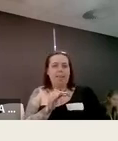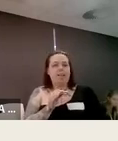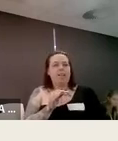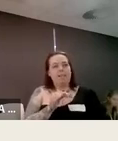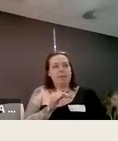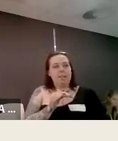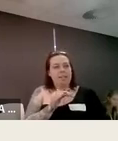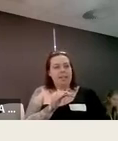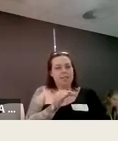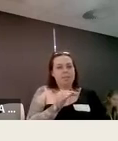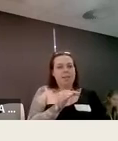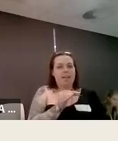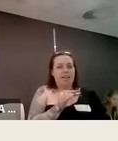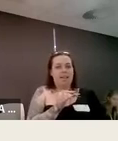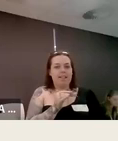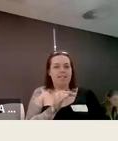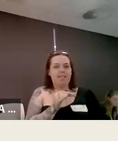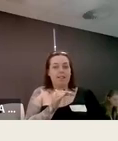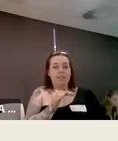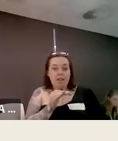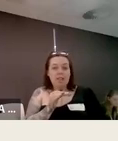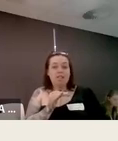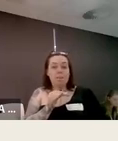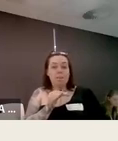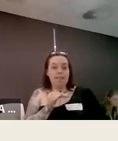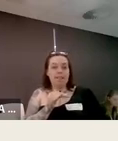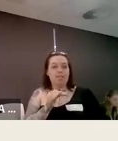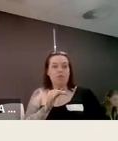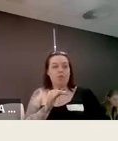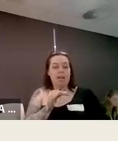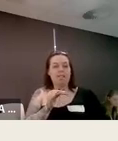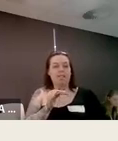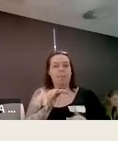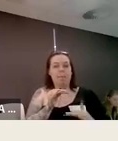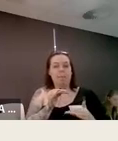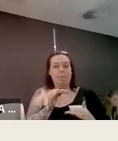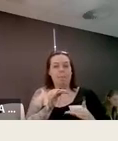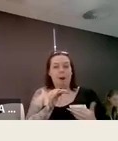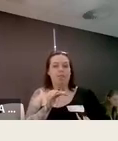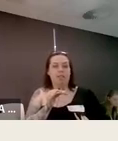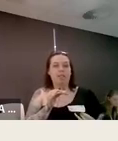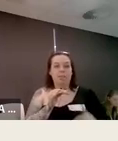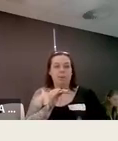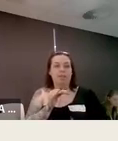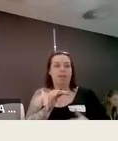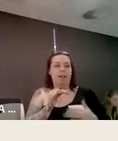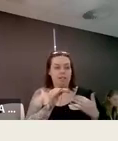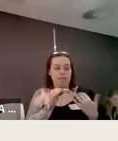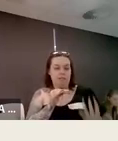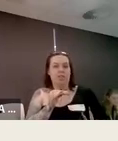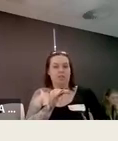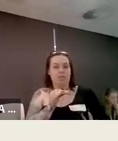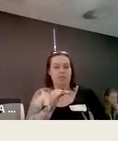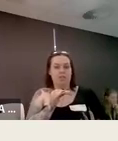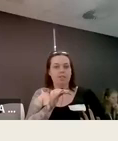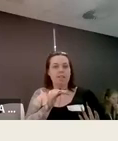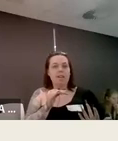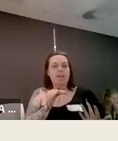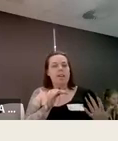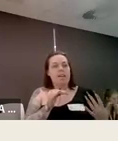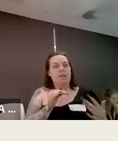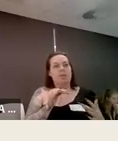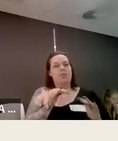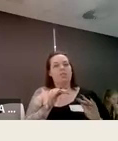simply the disability action plan is a strategy plan that is created by universities as well as other tertiary